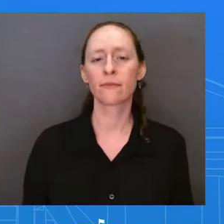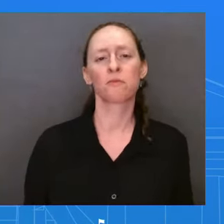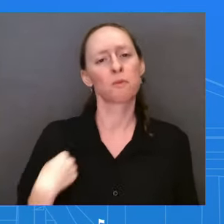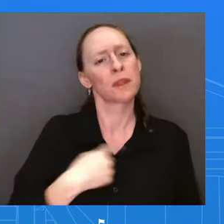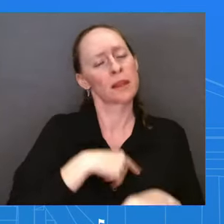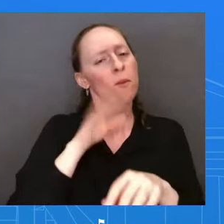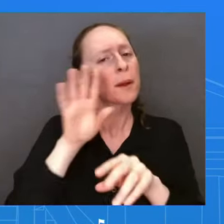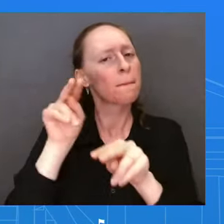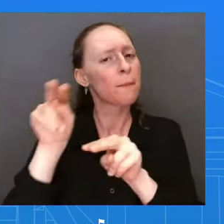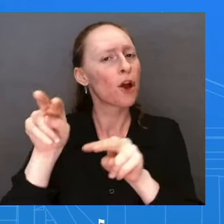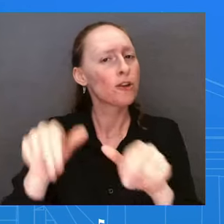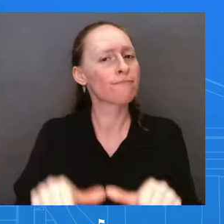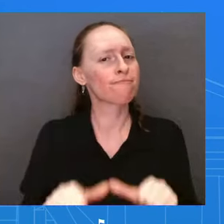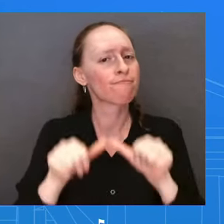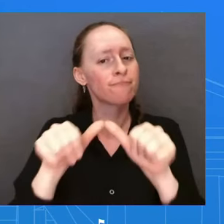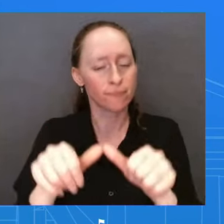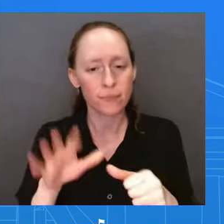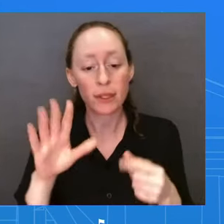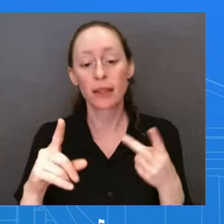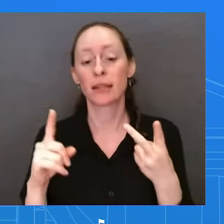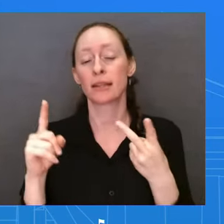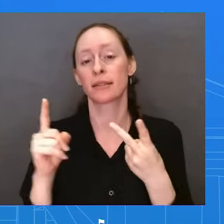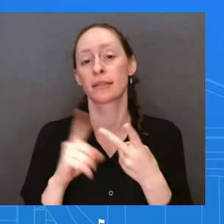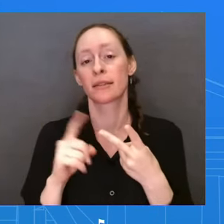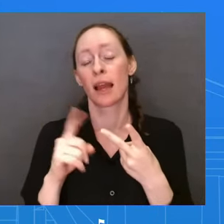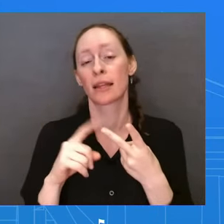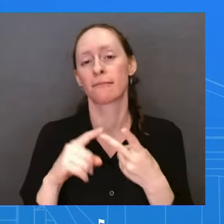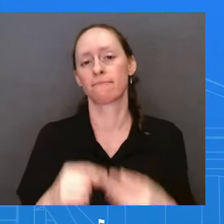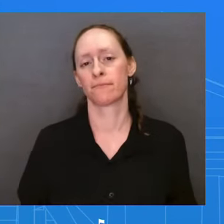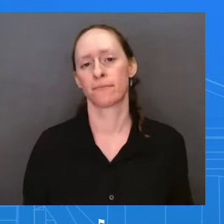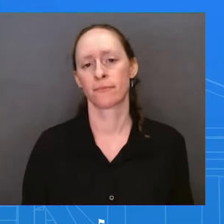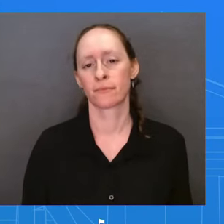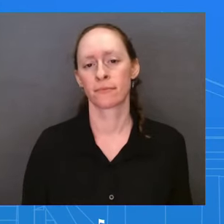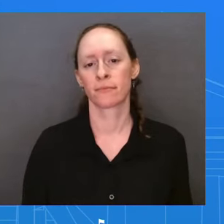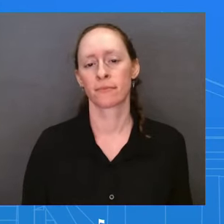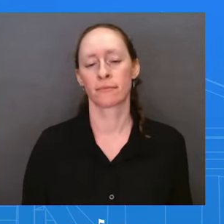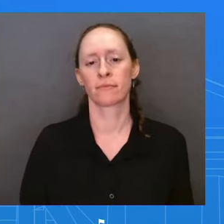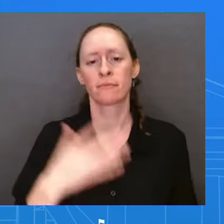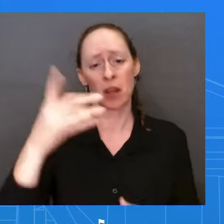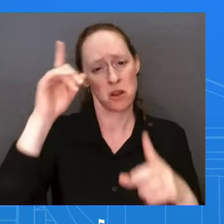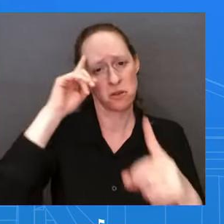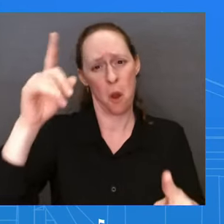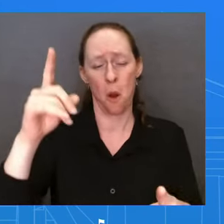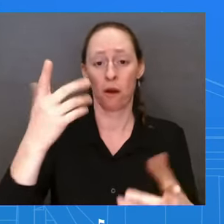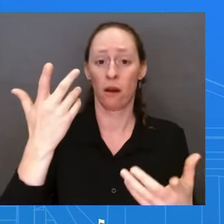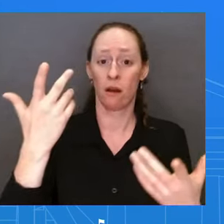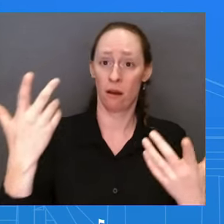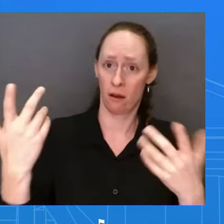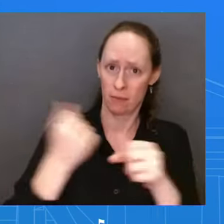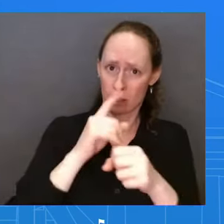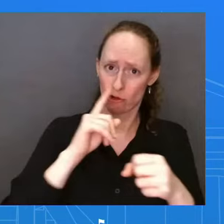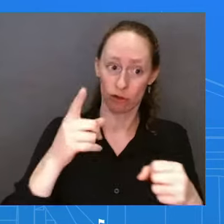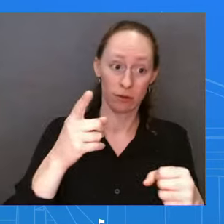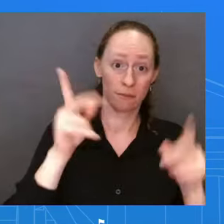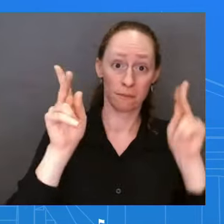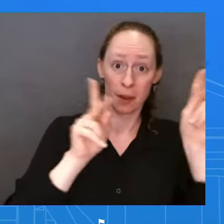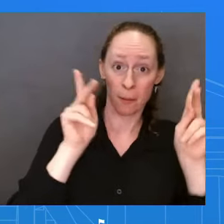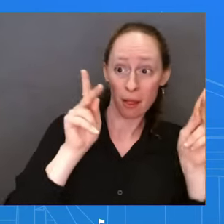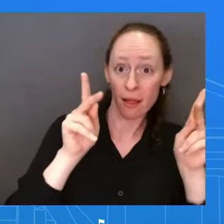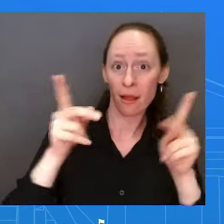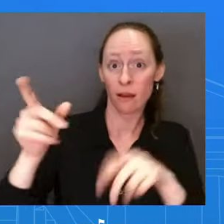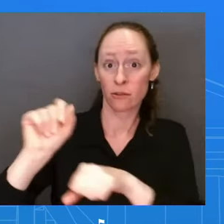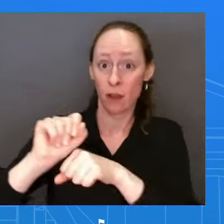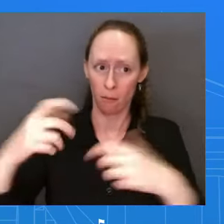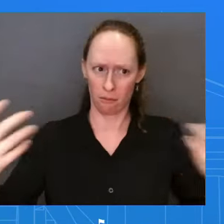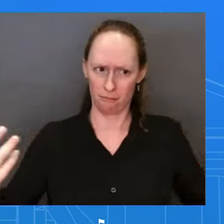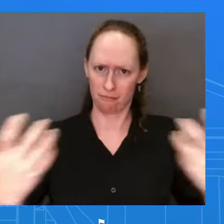was, uh, matching workers with jobs. So the President's agenda includes, uh, a lot of initiatives that are intended